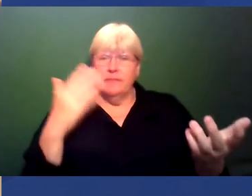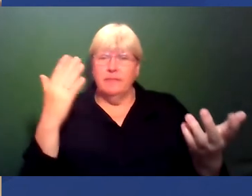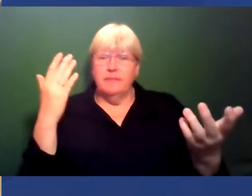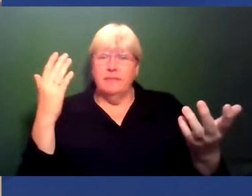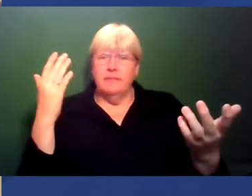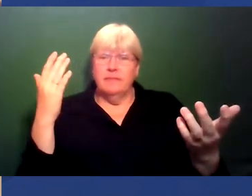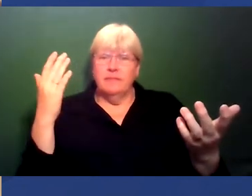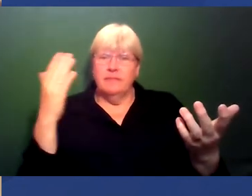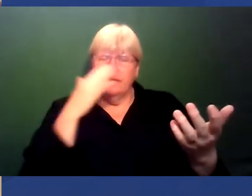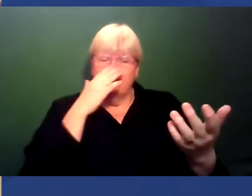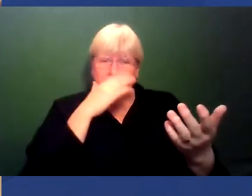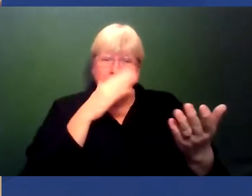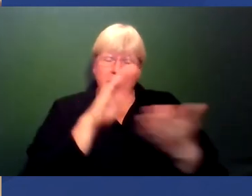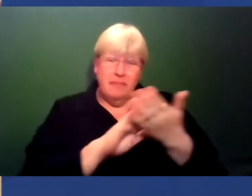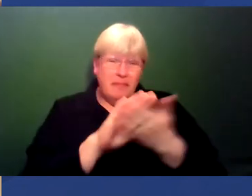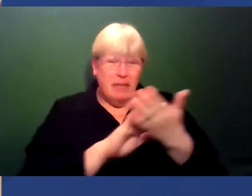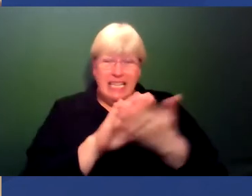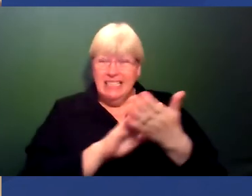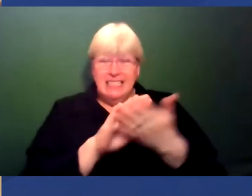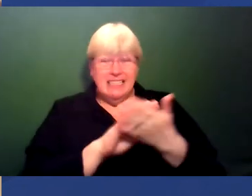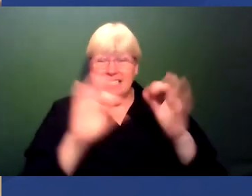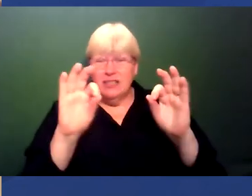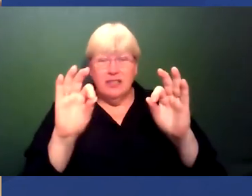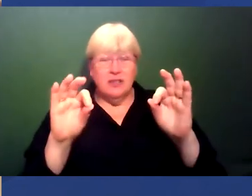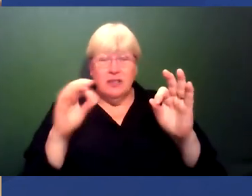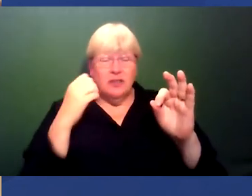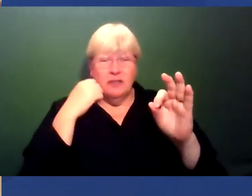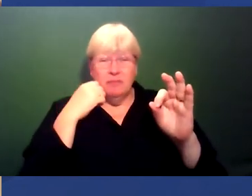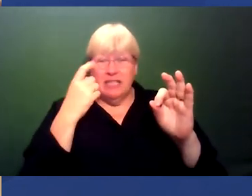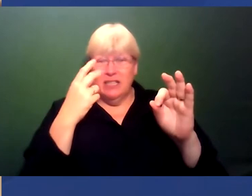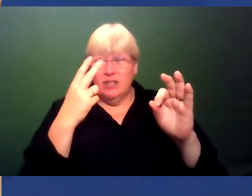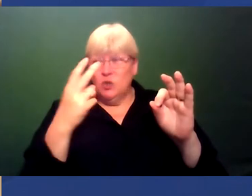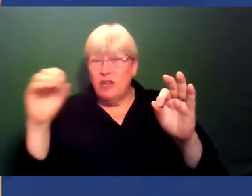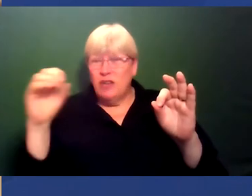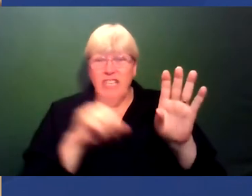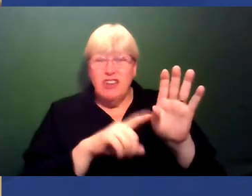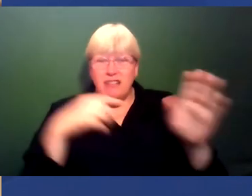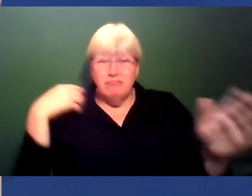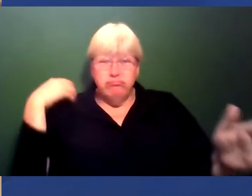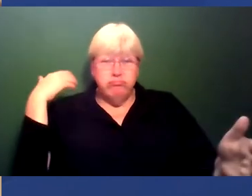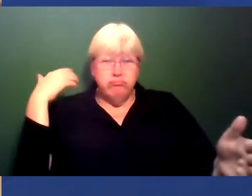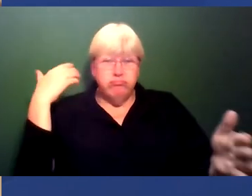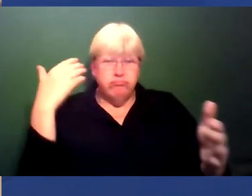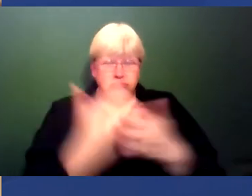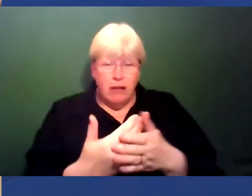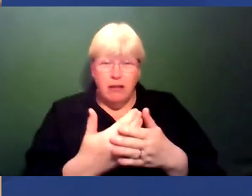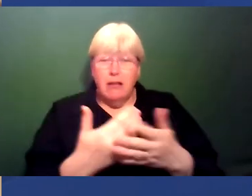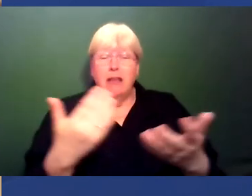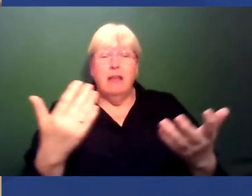led to that dearth of black people in like a couple of hundred years. So, yeah, I